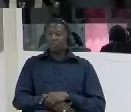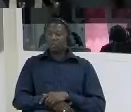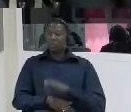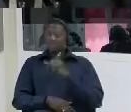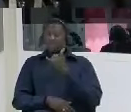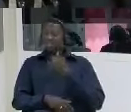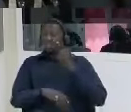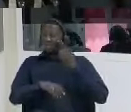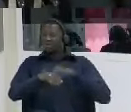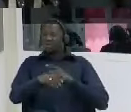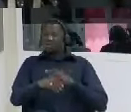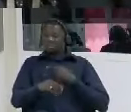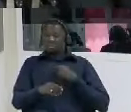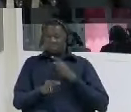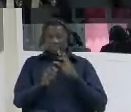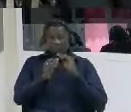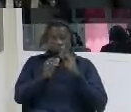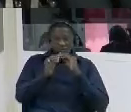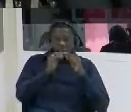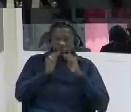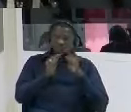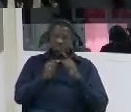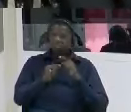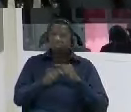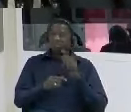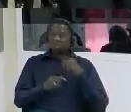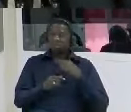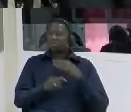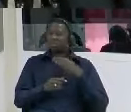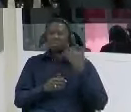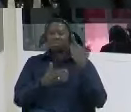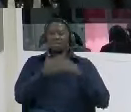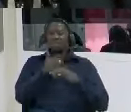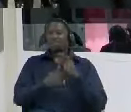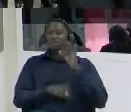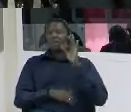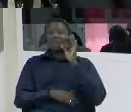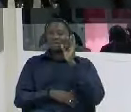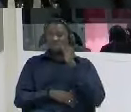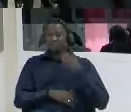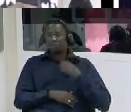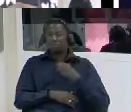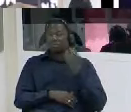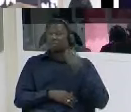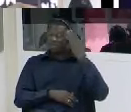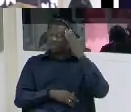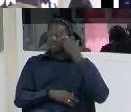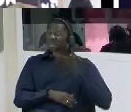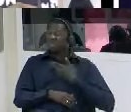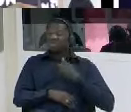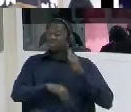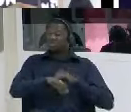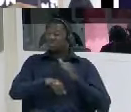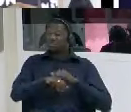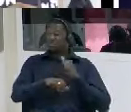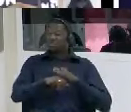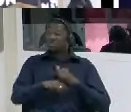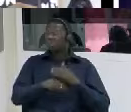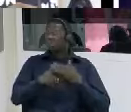he never listened he never answered to me he was just looking the the ceiling upstairs he don't even listen to